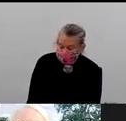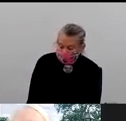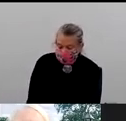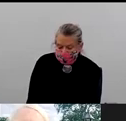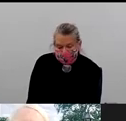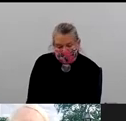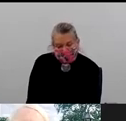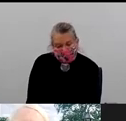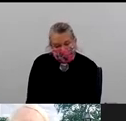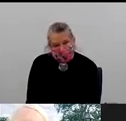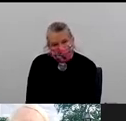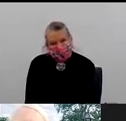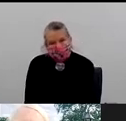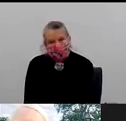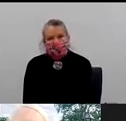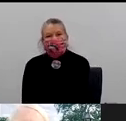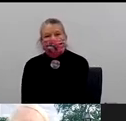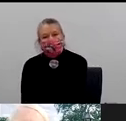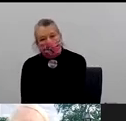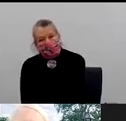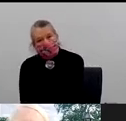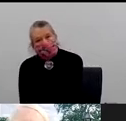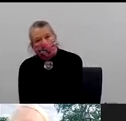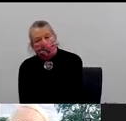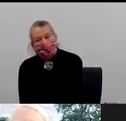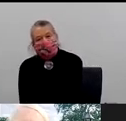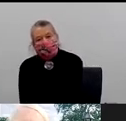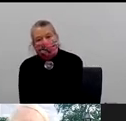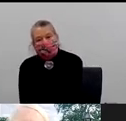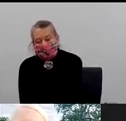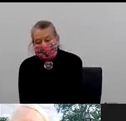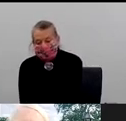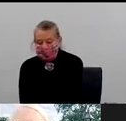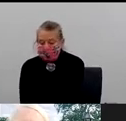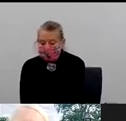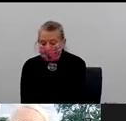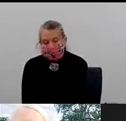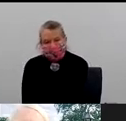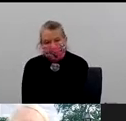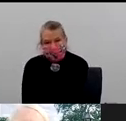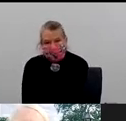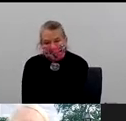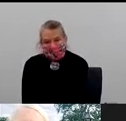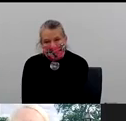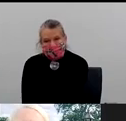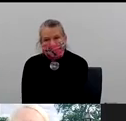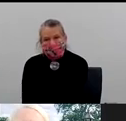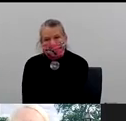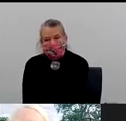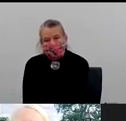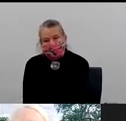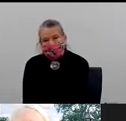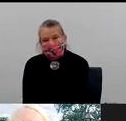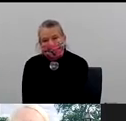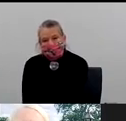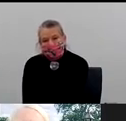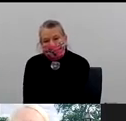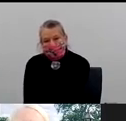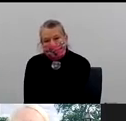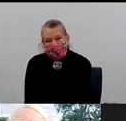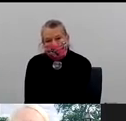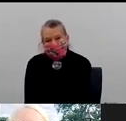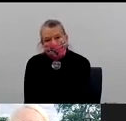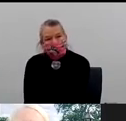of his colleagues looking at data from wearables and cognitive assessment to predict, uh,